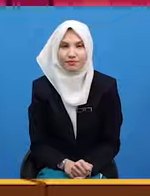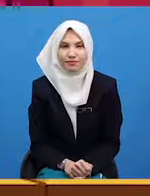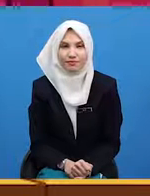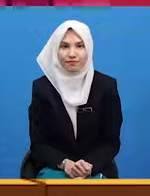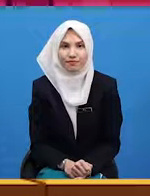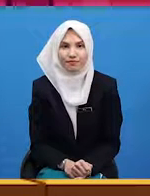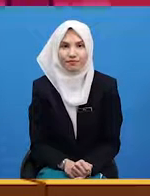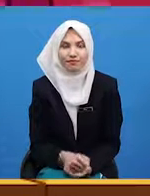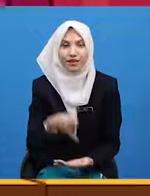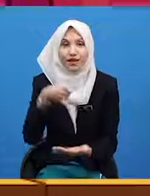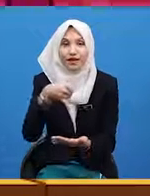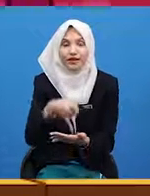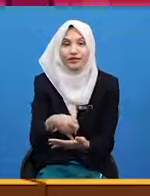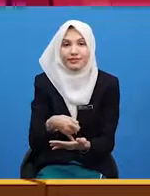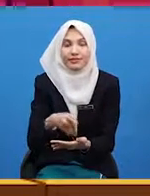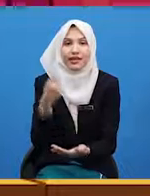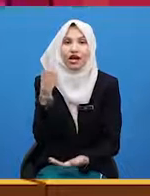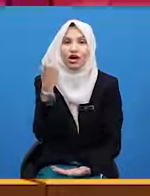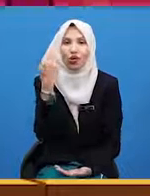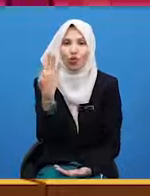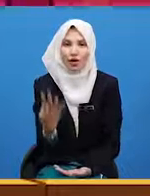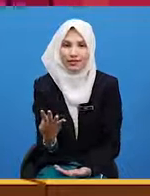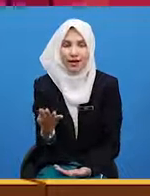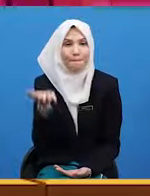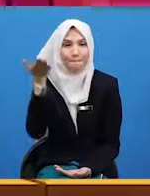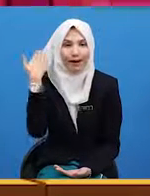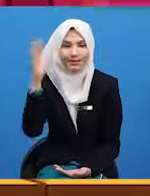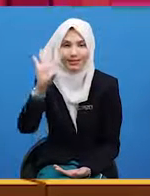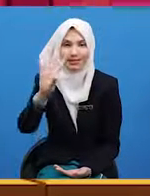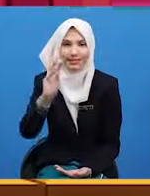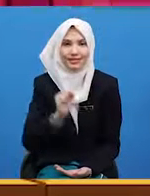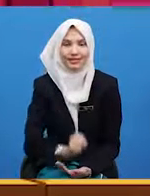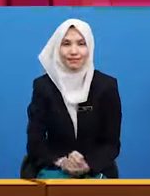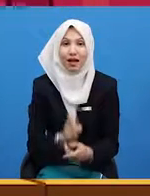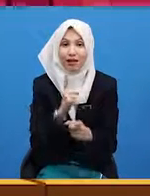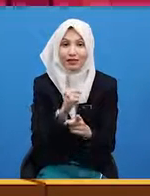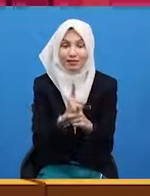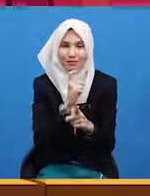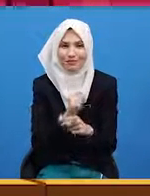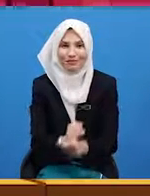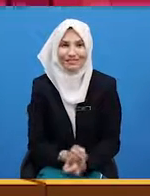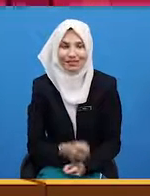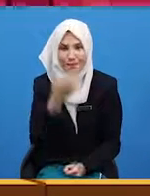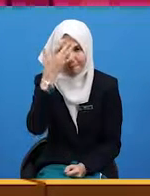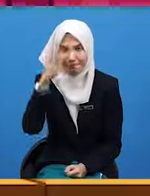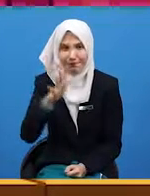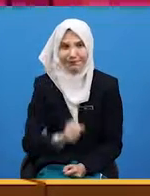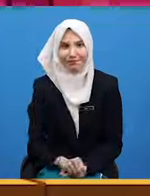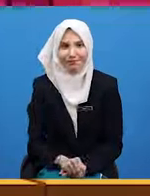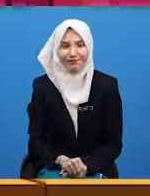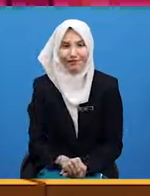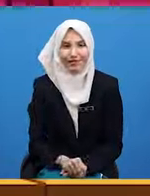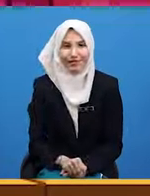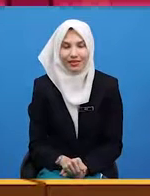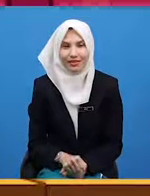It's quarter past six. You are incredible YOLO. It's